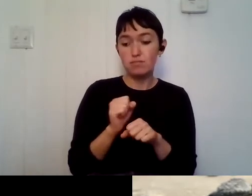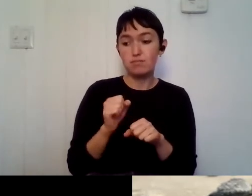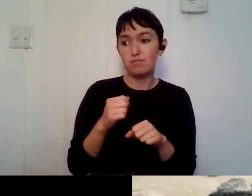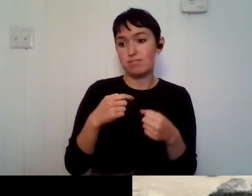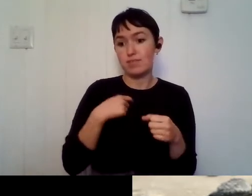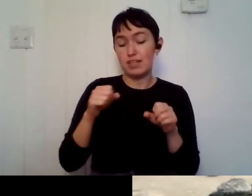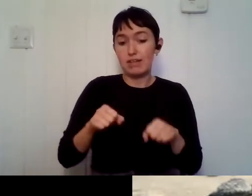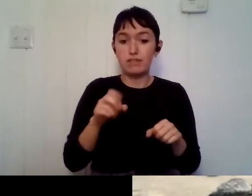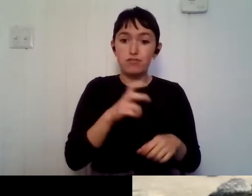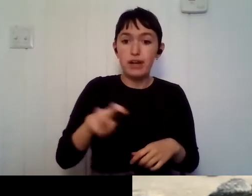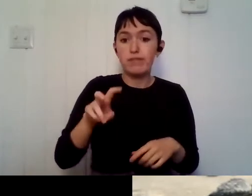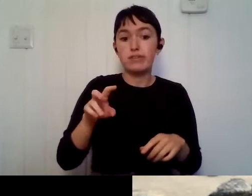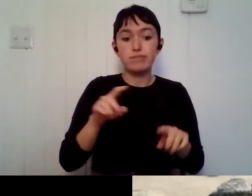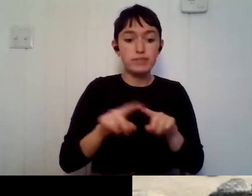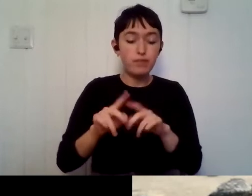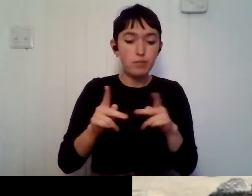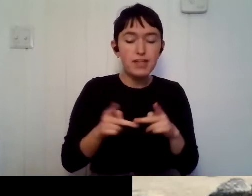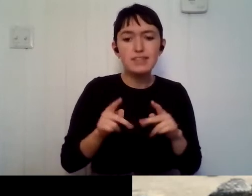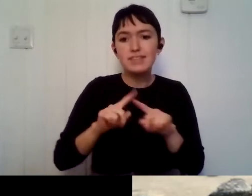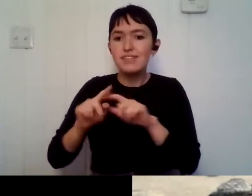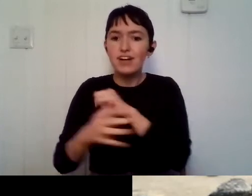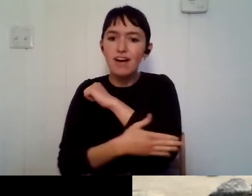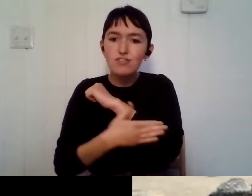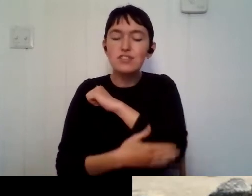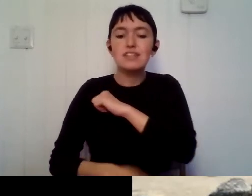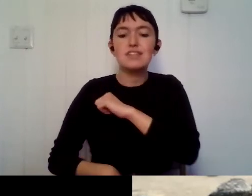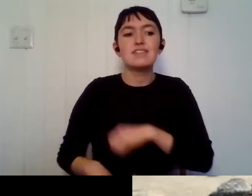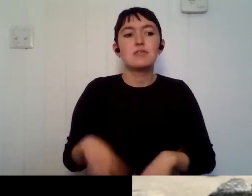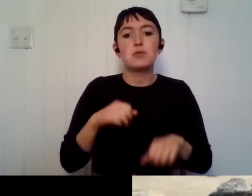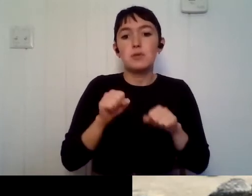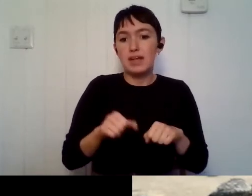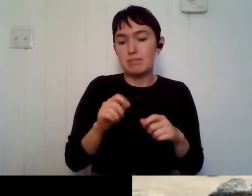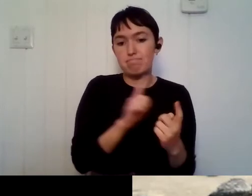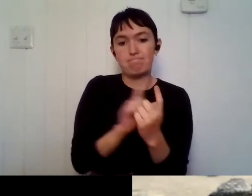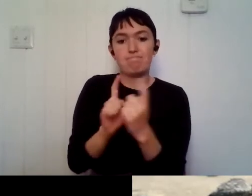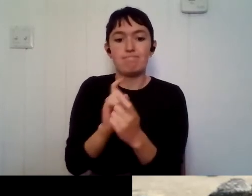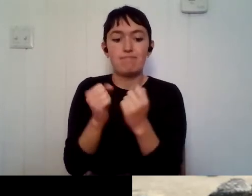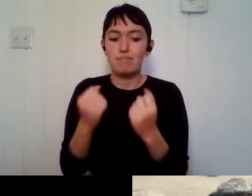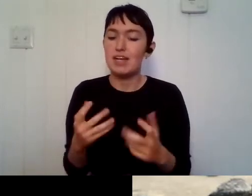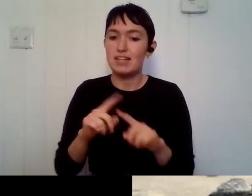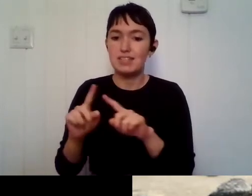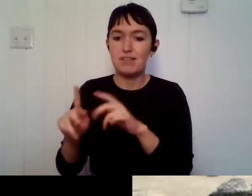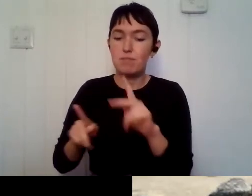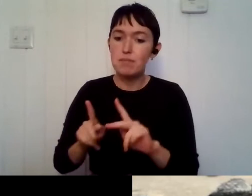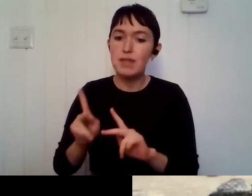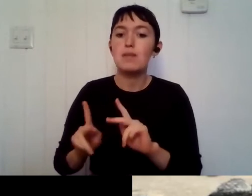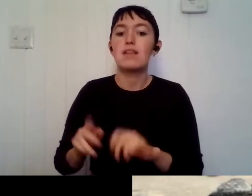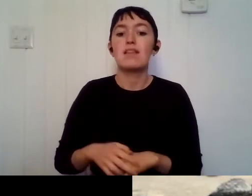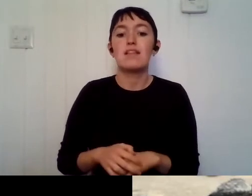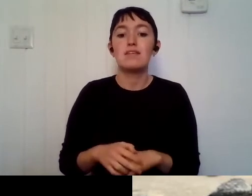countries. So I get to meet a lot of different people from different areas. And then also I get to taste a lot of different